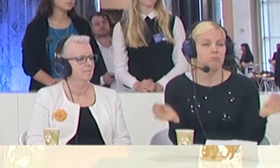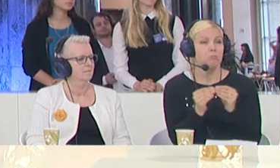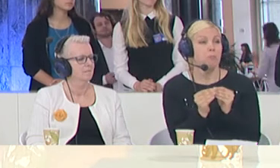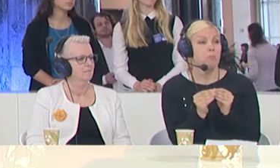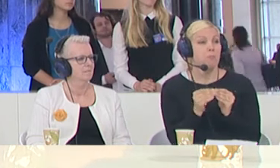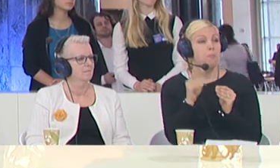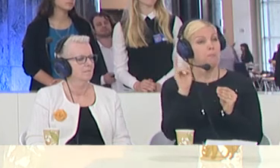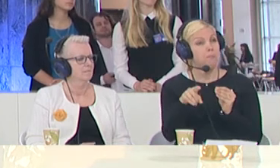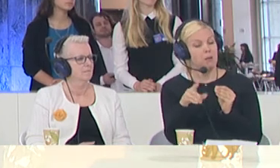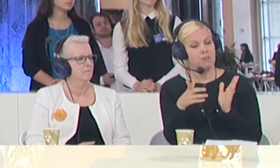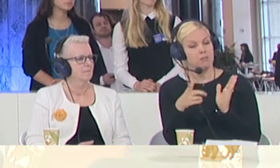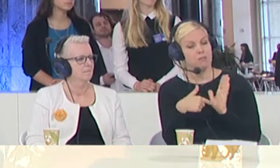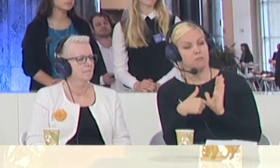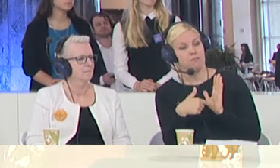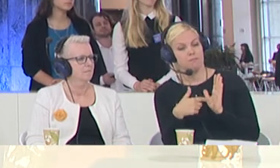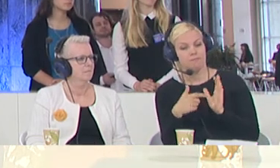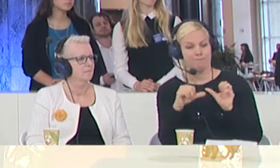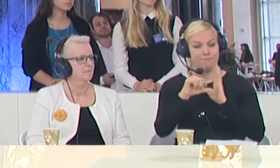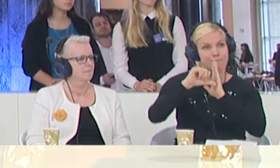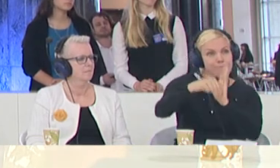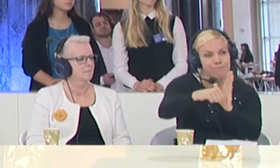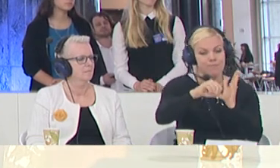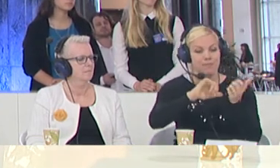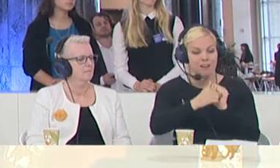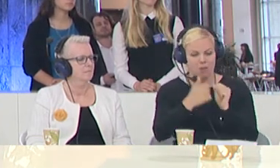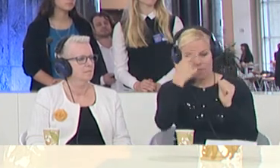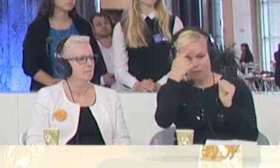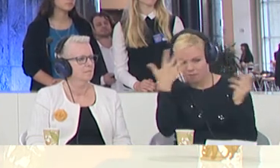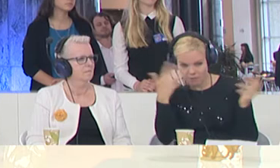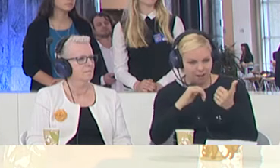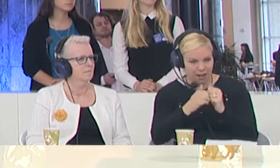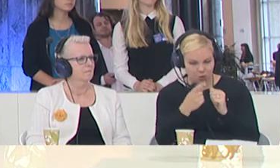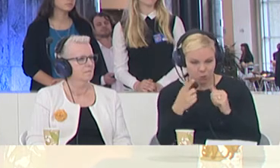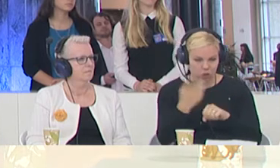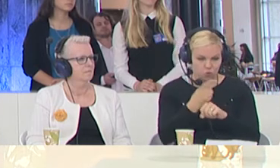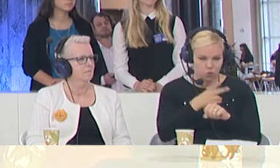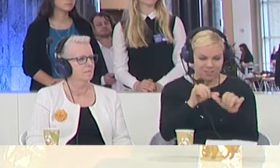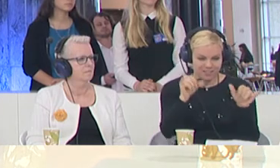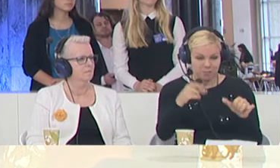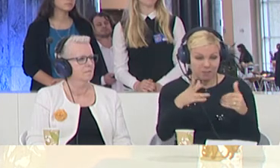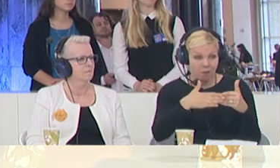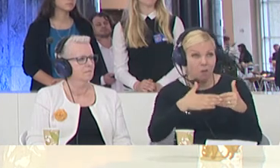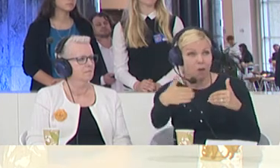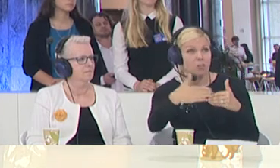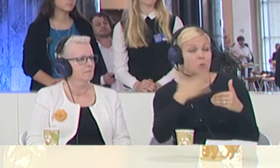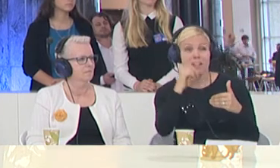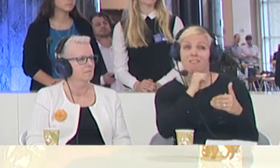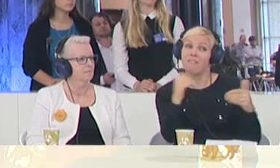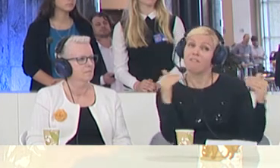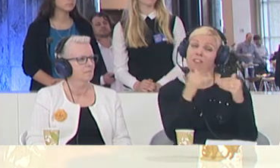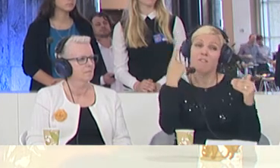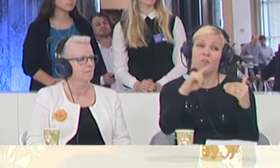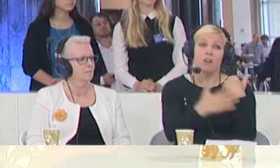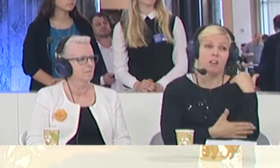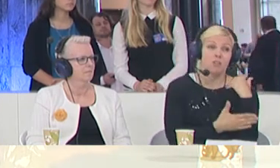that we also need to think a bit more long-term about how we change the whole Dublin system, because it is unfair both to member states as well as to refugees. So we should really